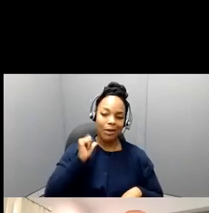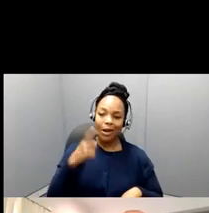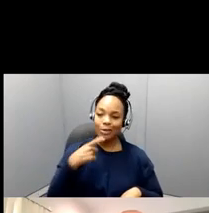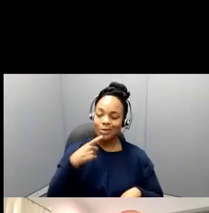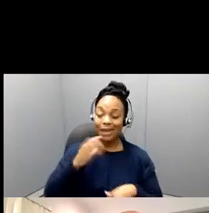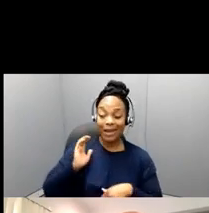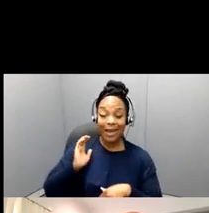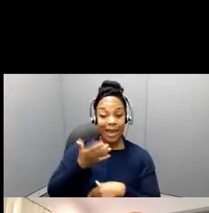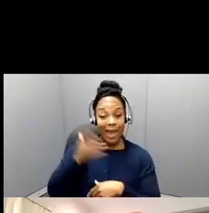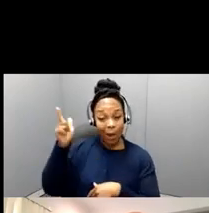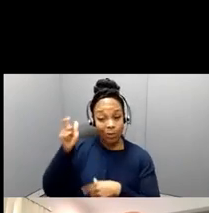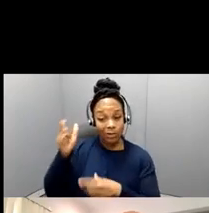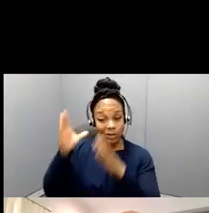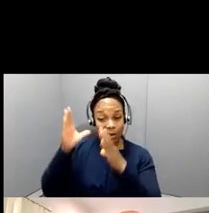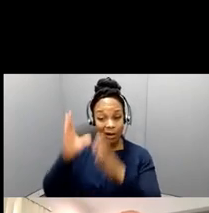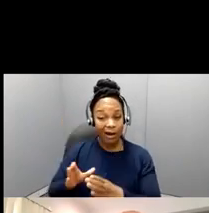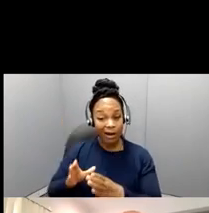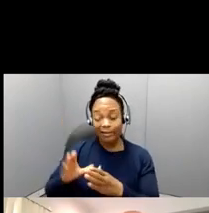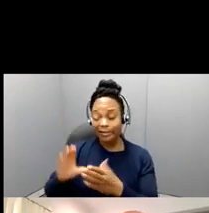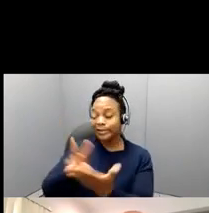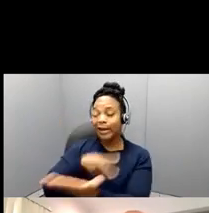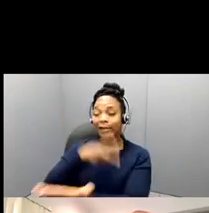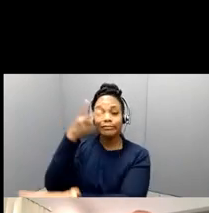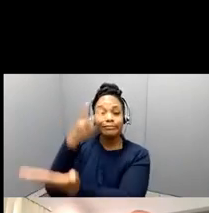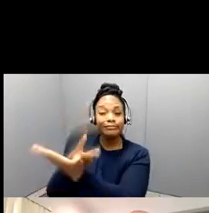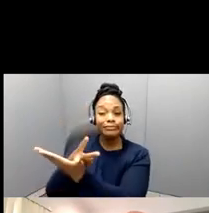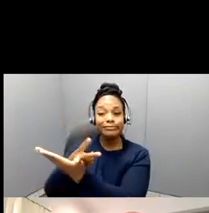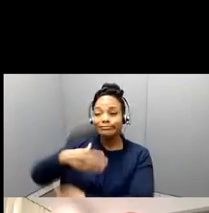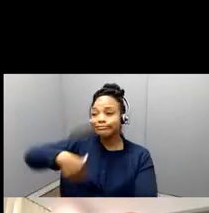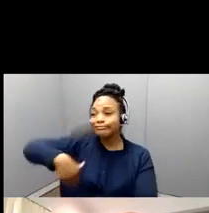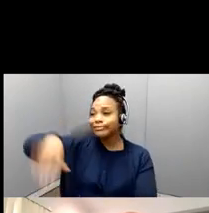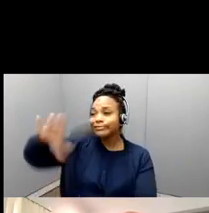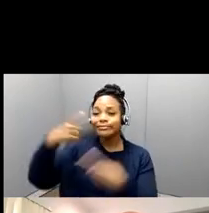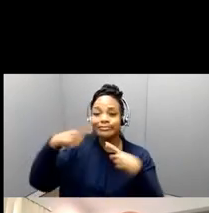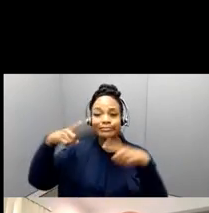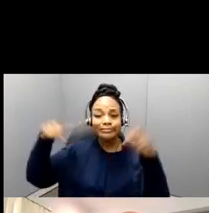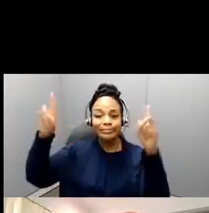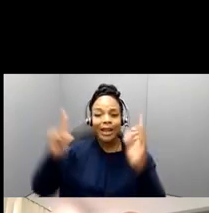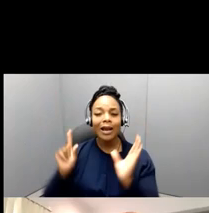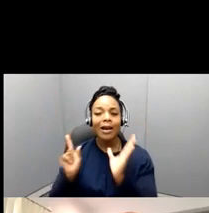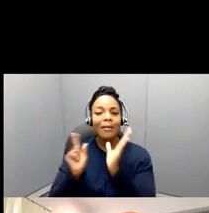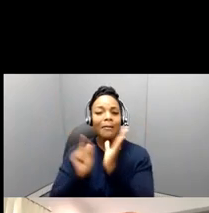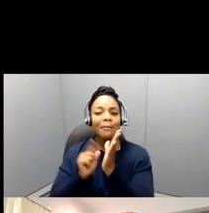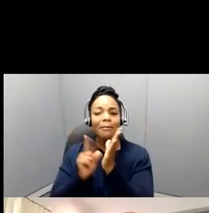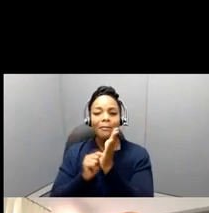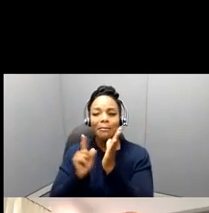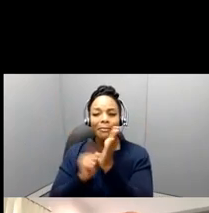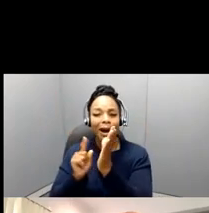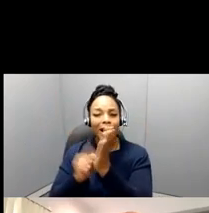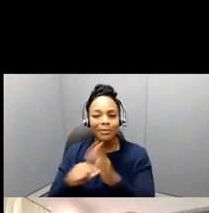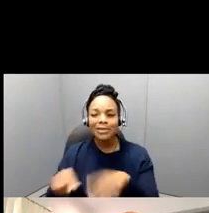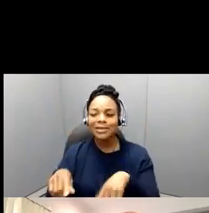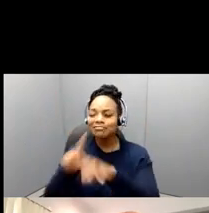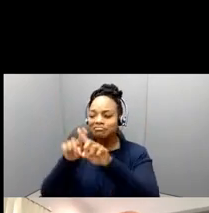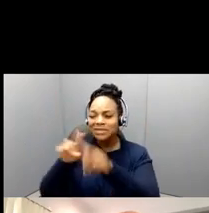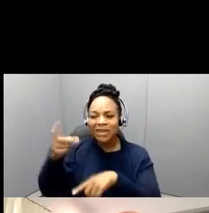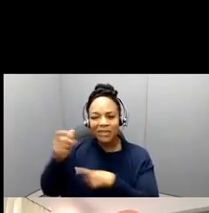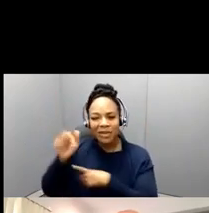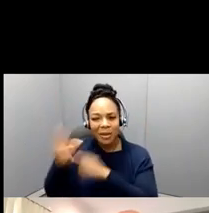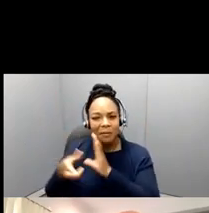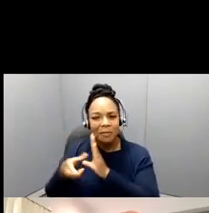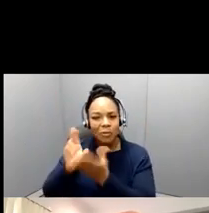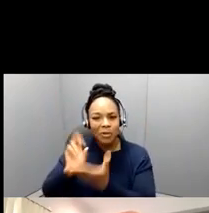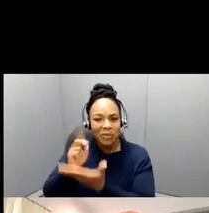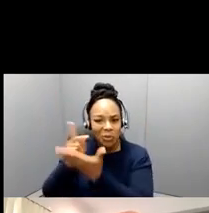publish their research in major peer-reviewed journals, including some of the AERA journals, but, and also though have been, are now in